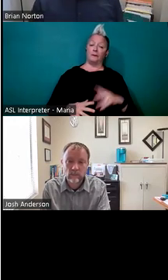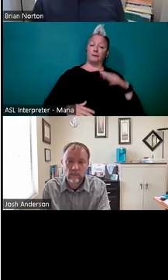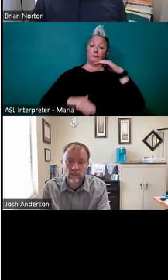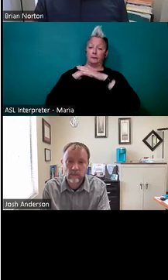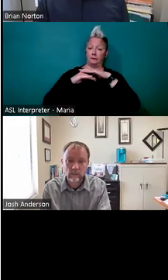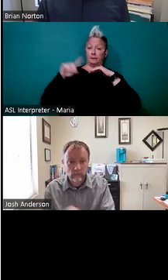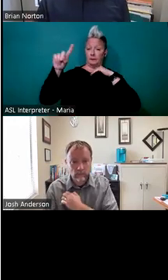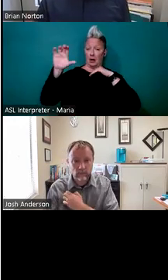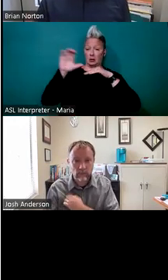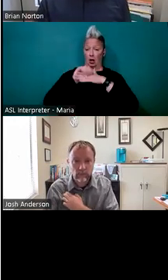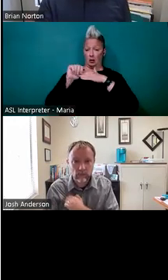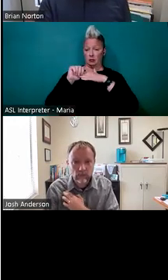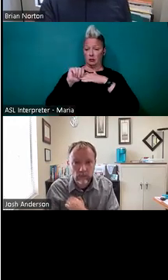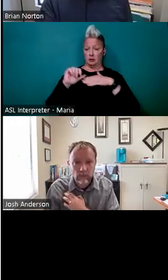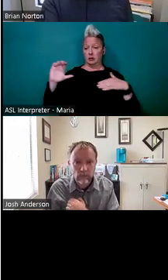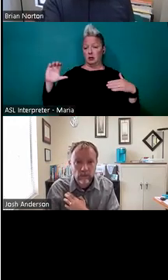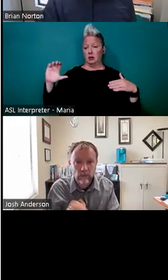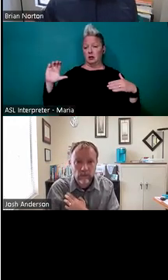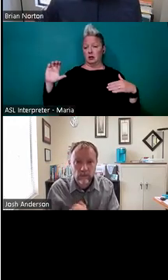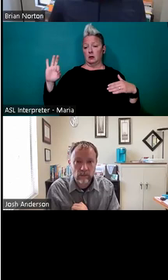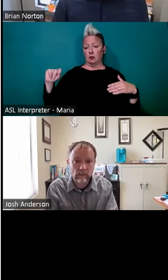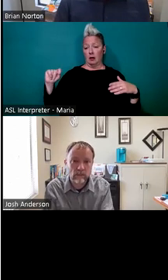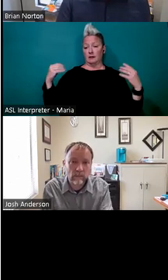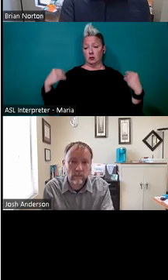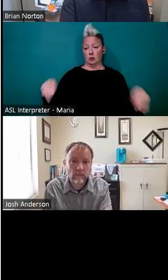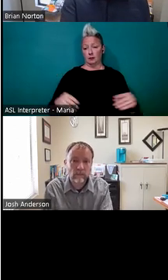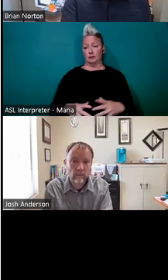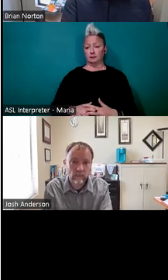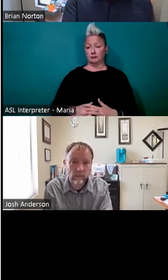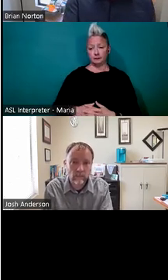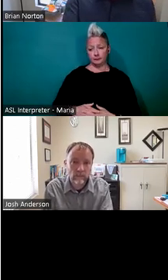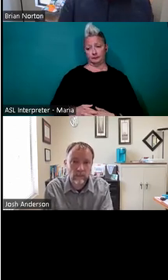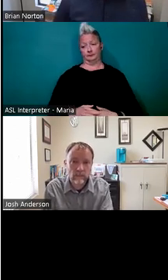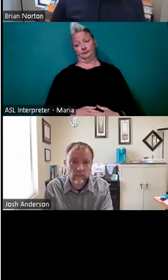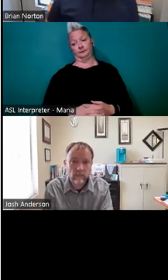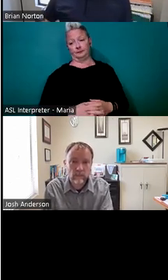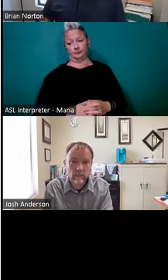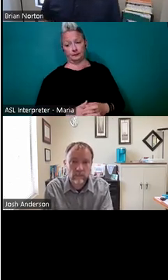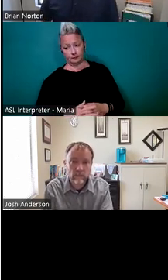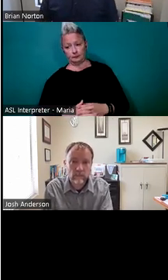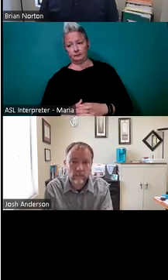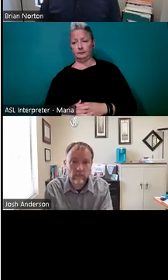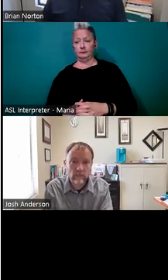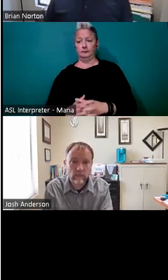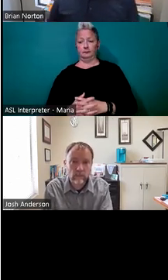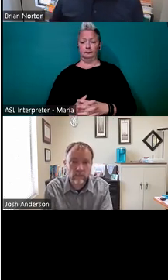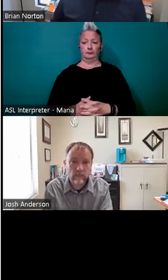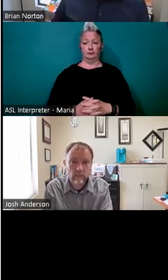less, and it's something from within this particular hobby, hobby, super store, craft store, those types of things.